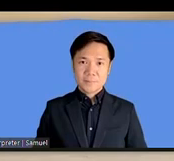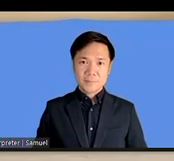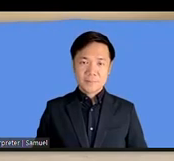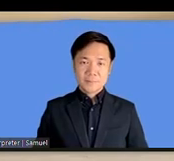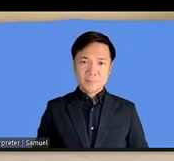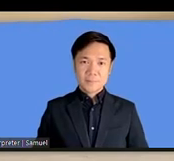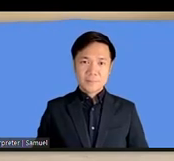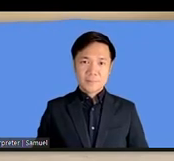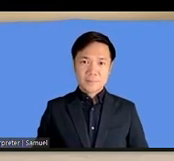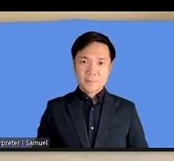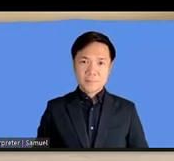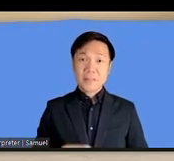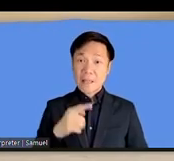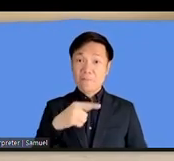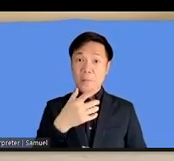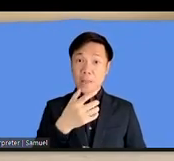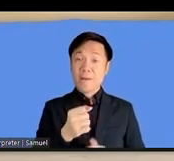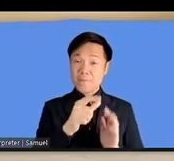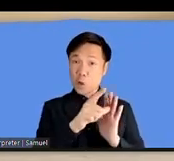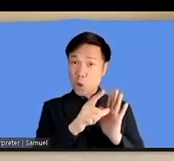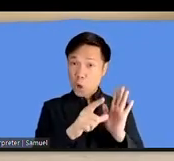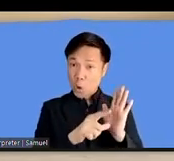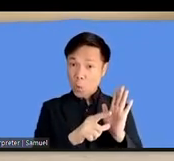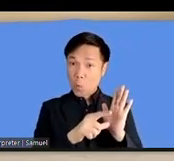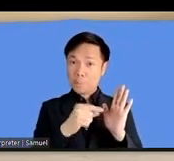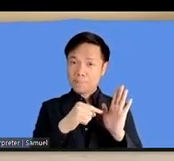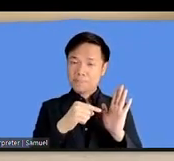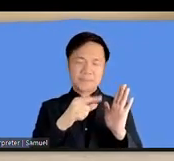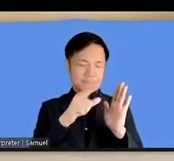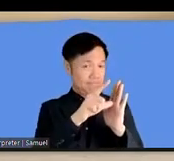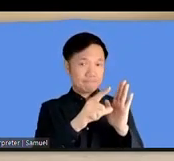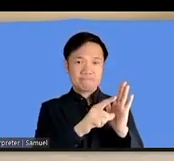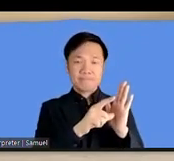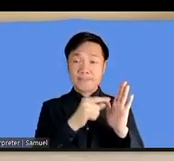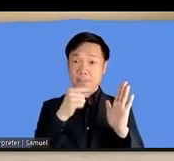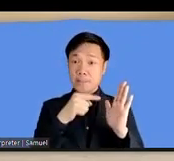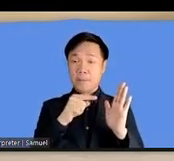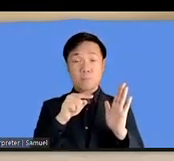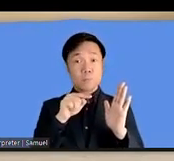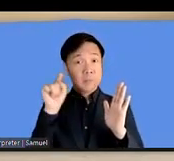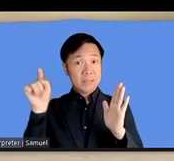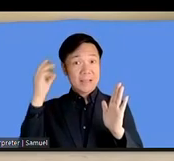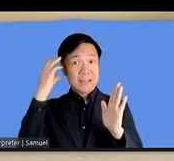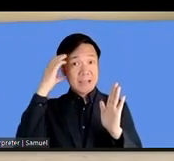which clarifies clearly defines the responsibility of the state